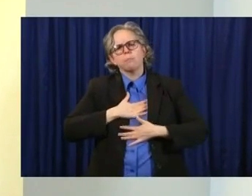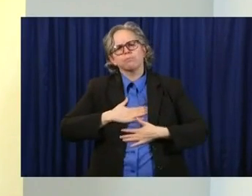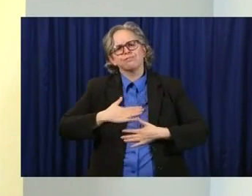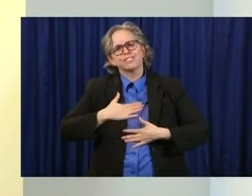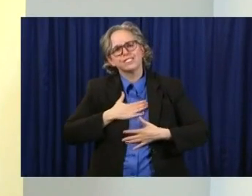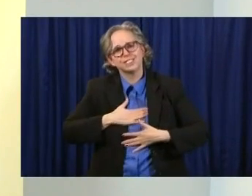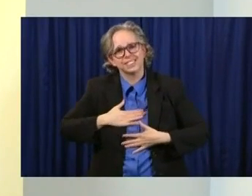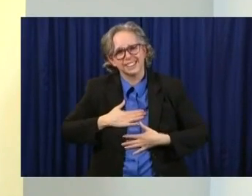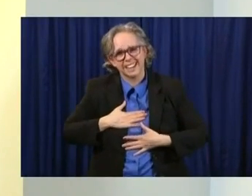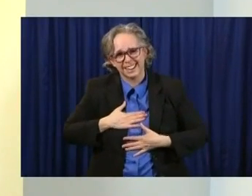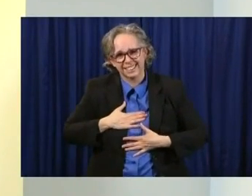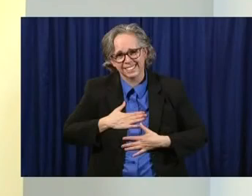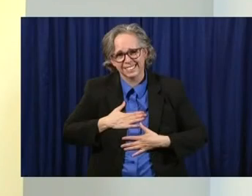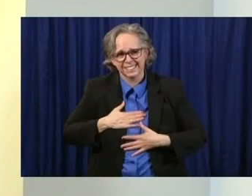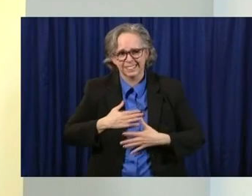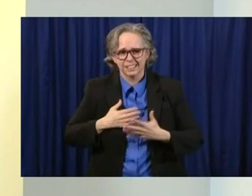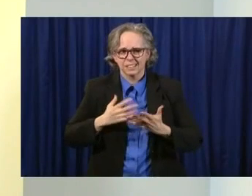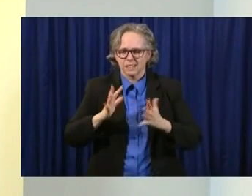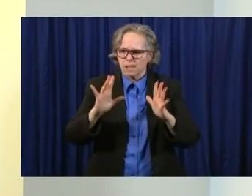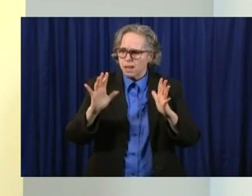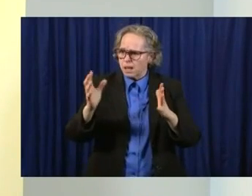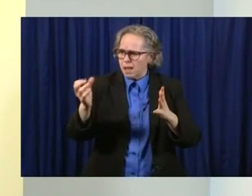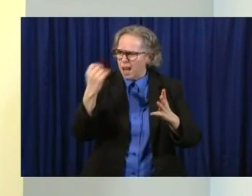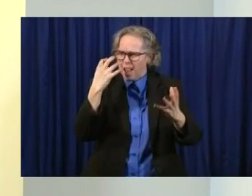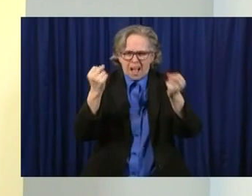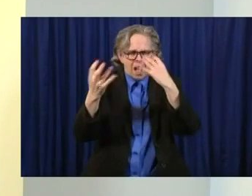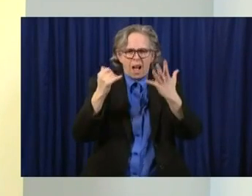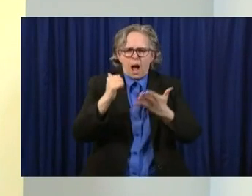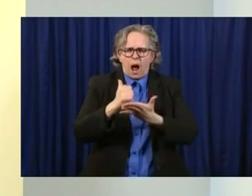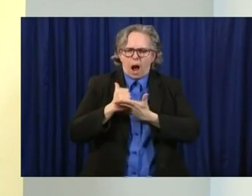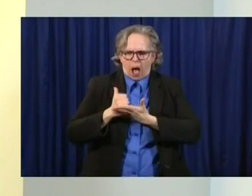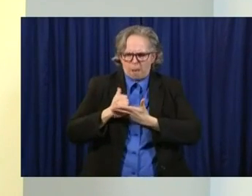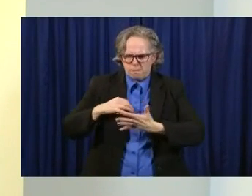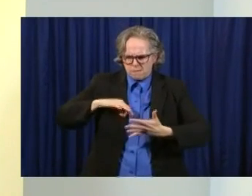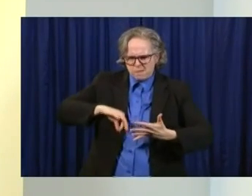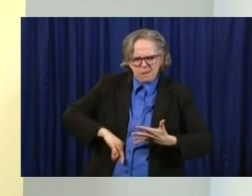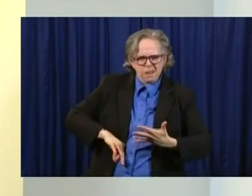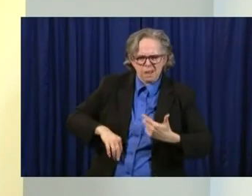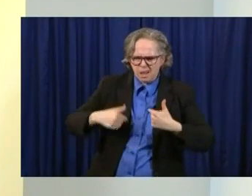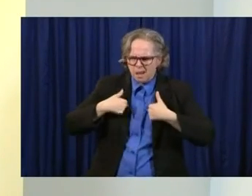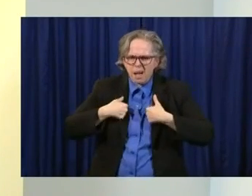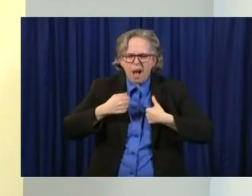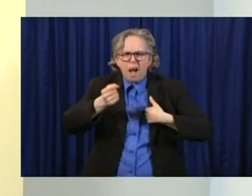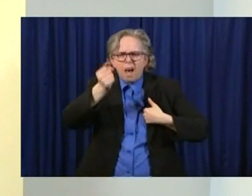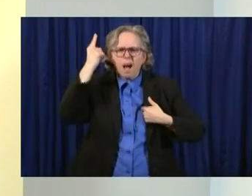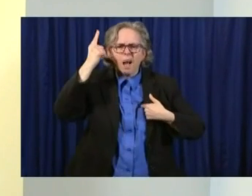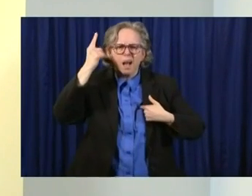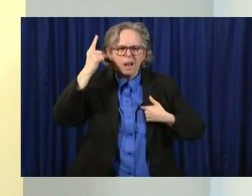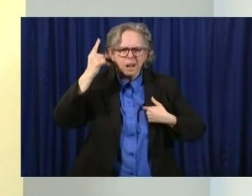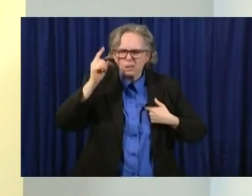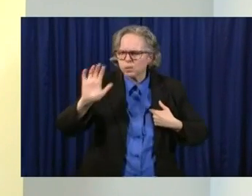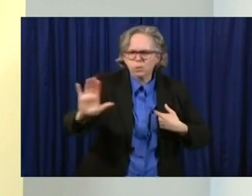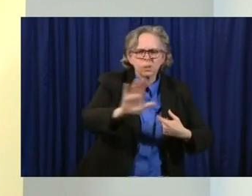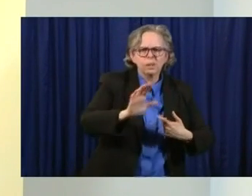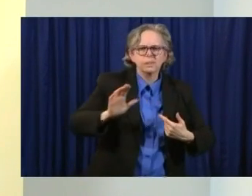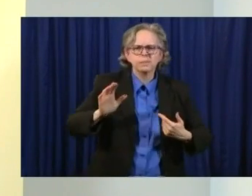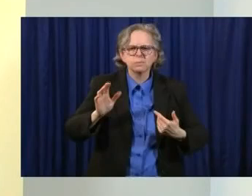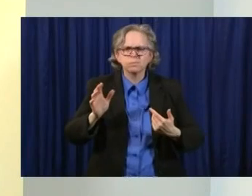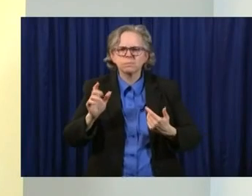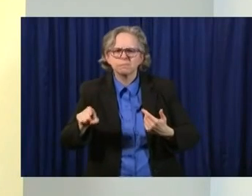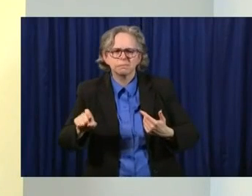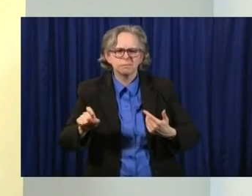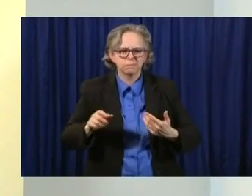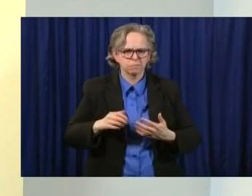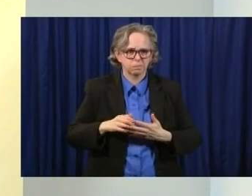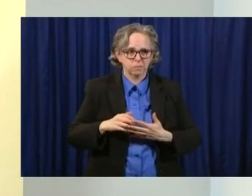things. It's super helpful. And I want you to know that we are trusting you.